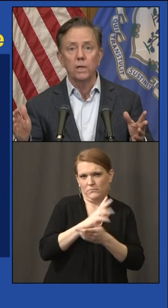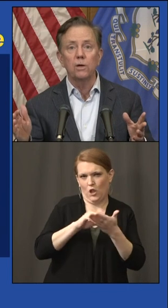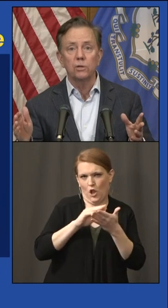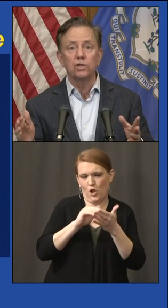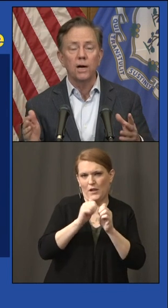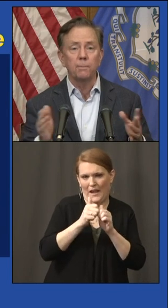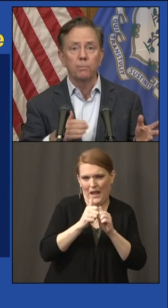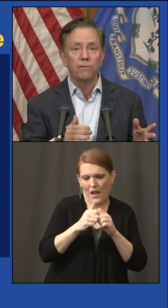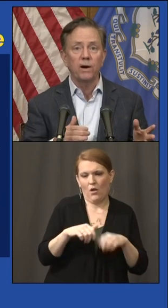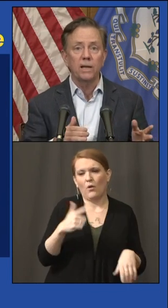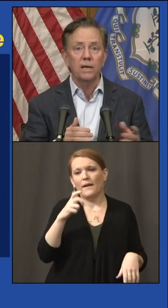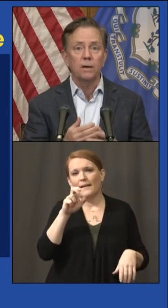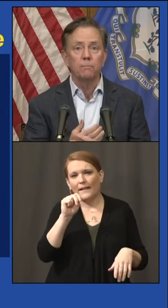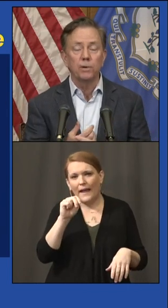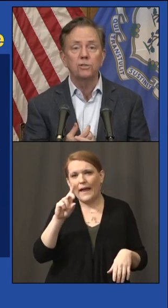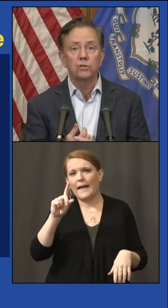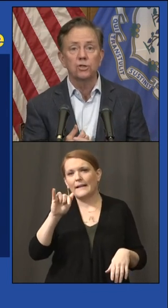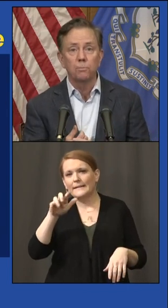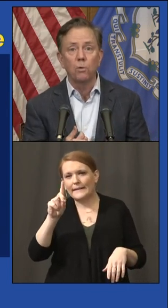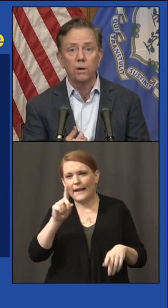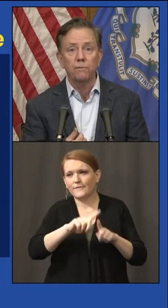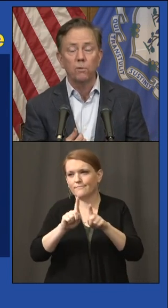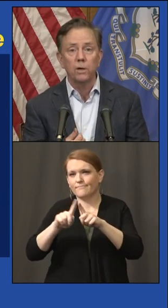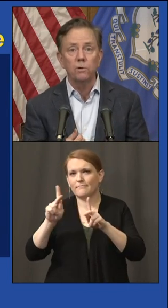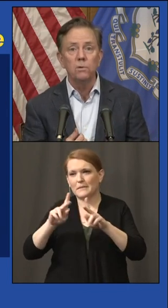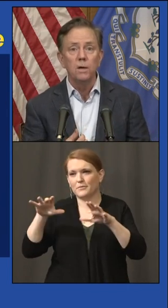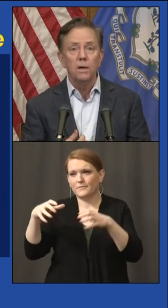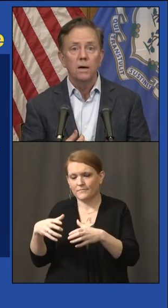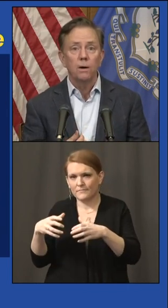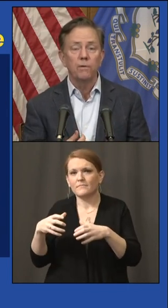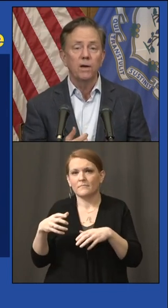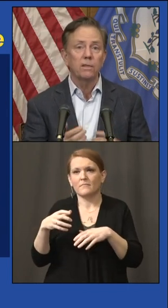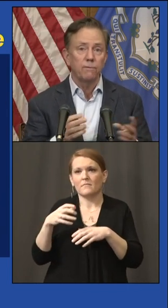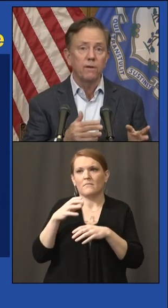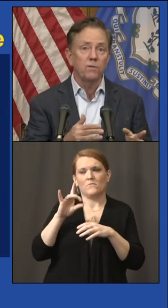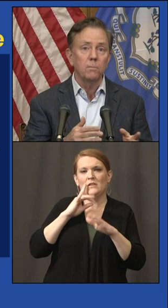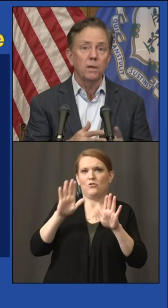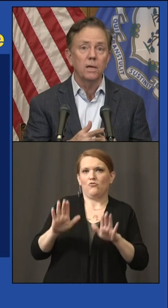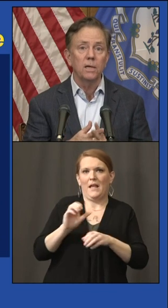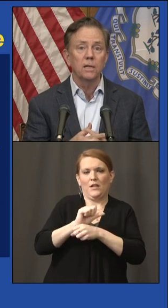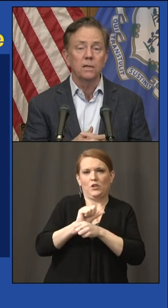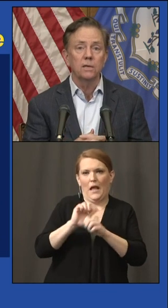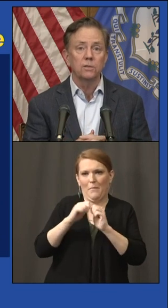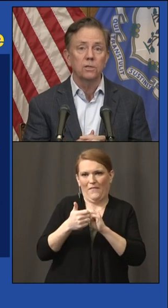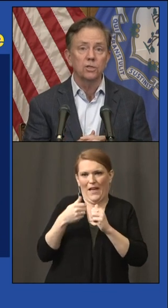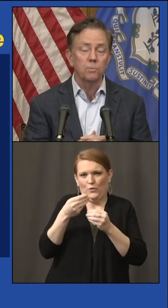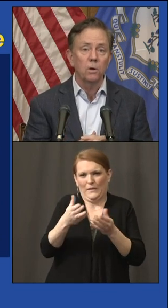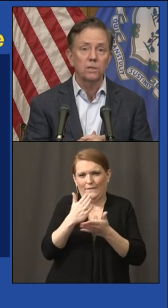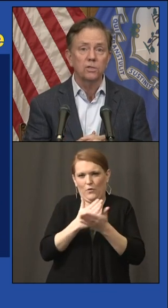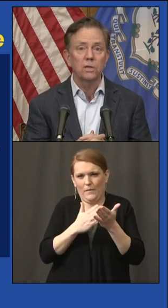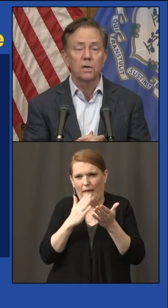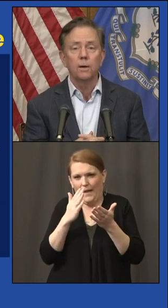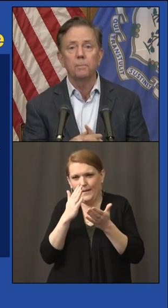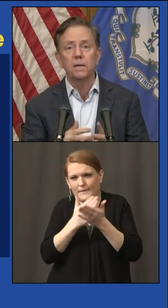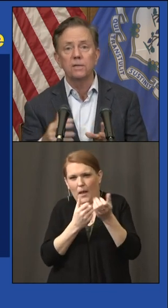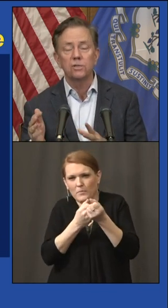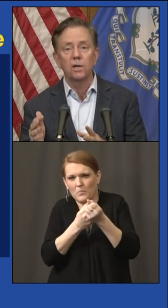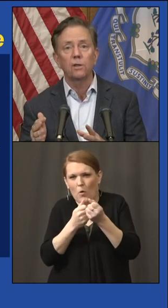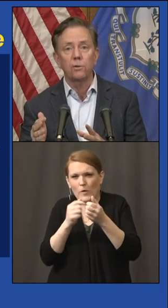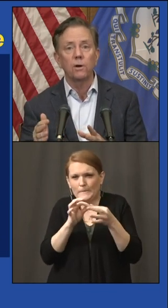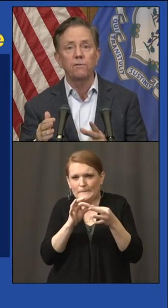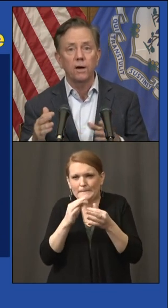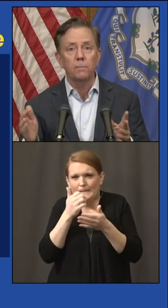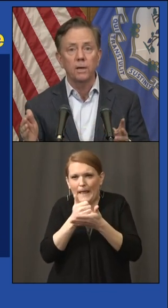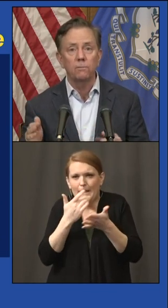did a really good job of providing bridge support for you. We've got the $50 million to the smallest companies,